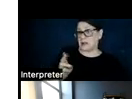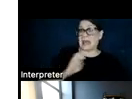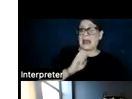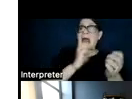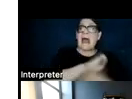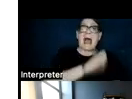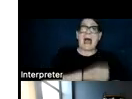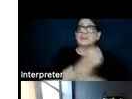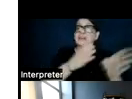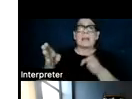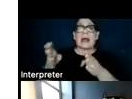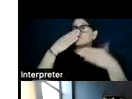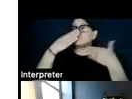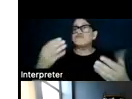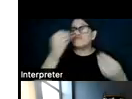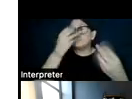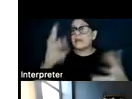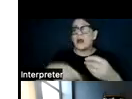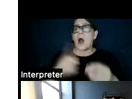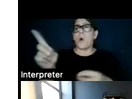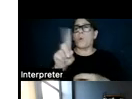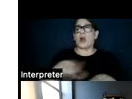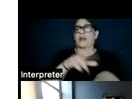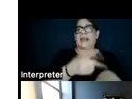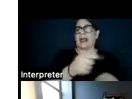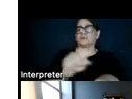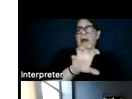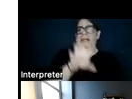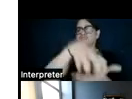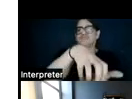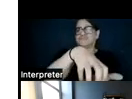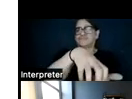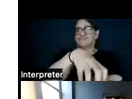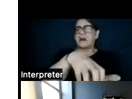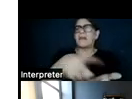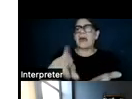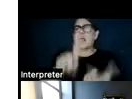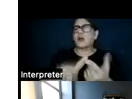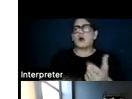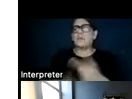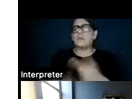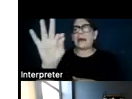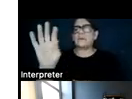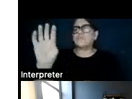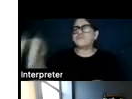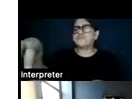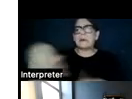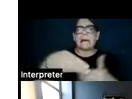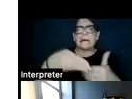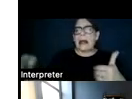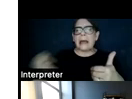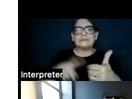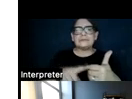haven't been as concerned with where a natural gas power plant goes, they could conveniently site that power plant next to